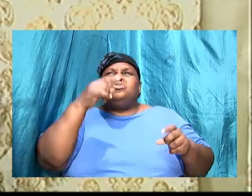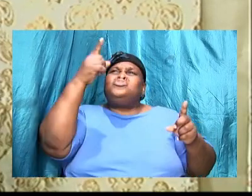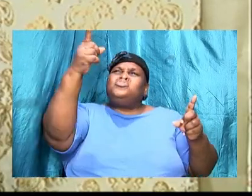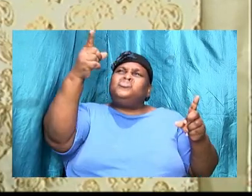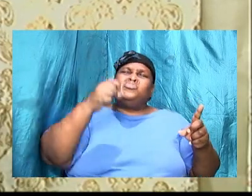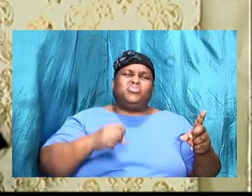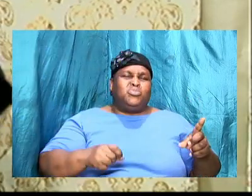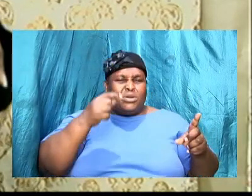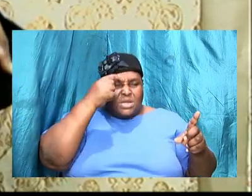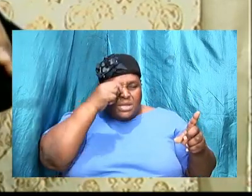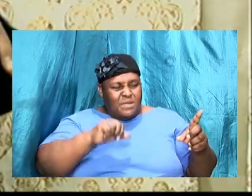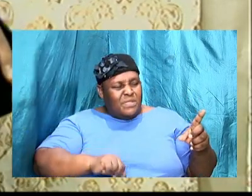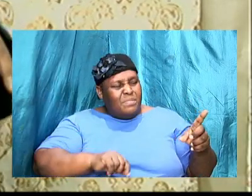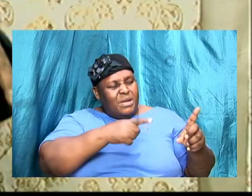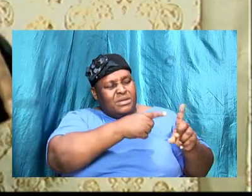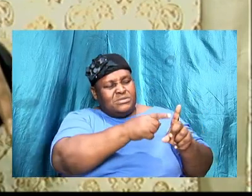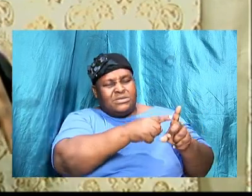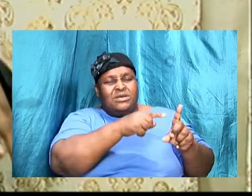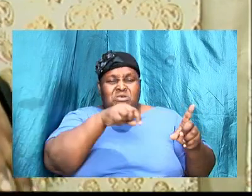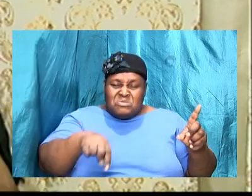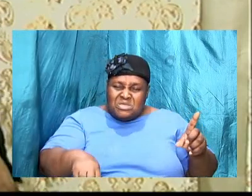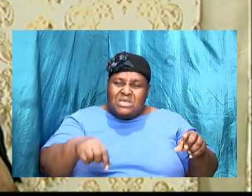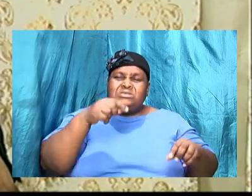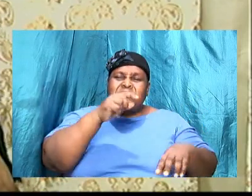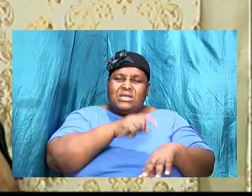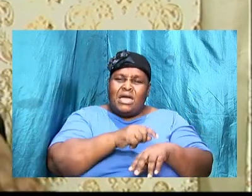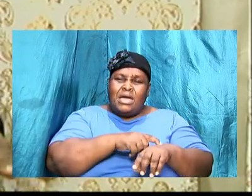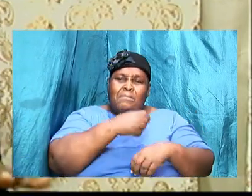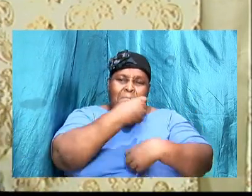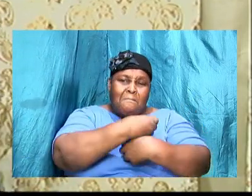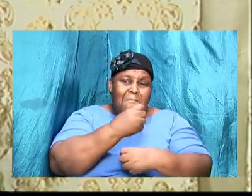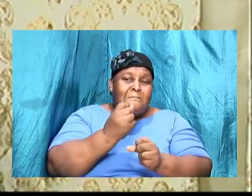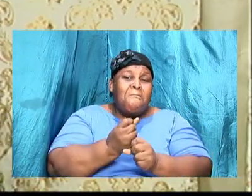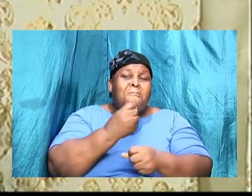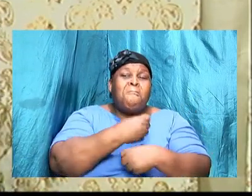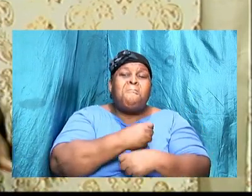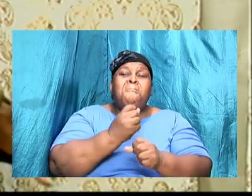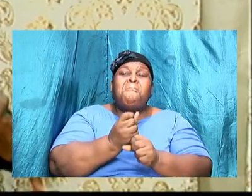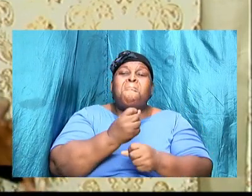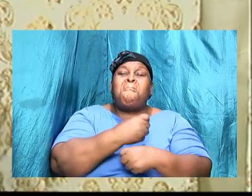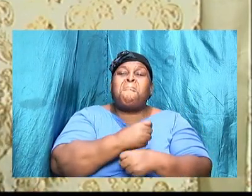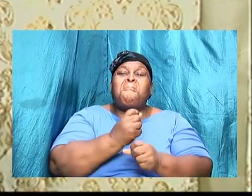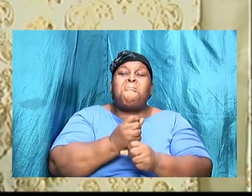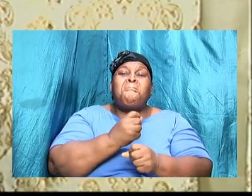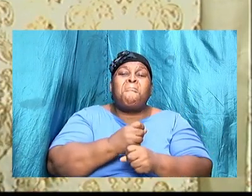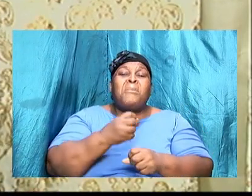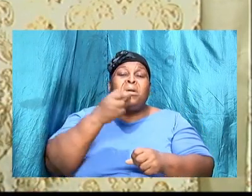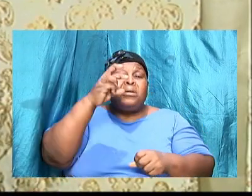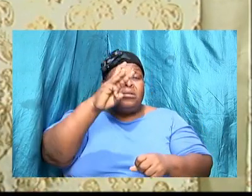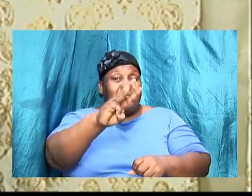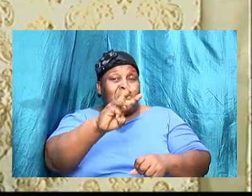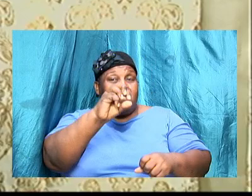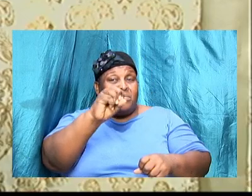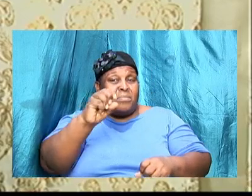and him said look here now this time let the wool be dry and let the ground around it be wet